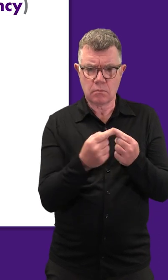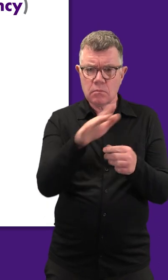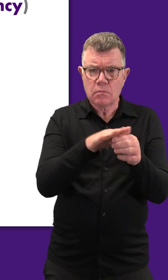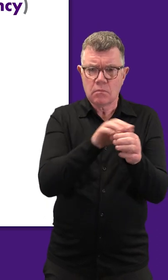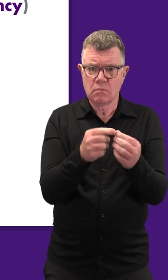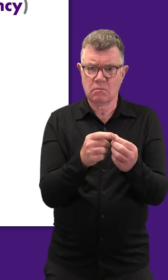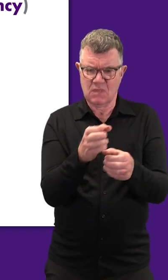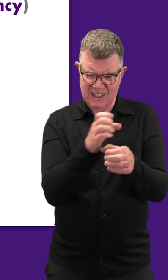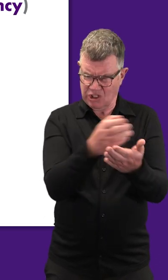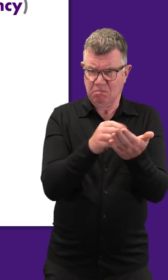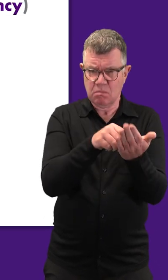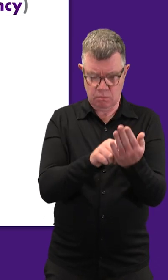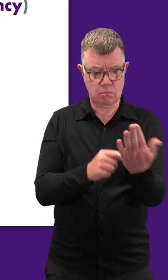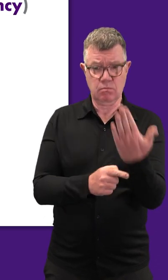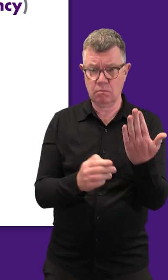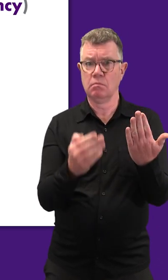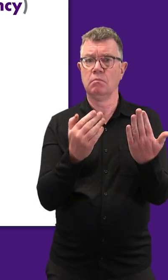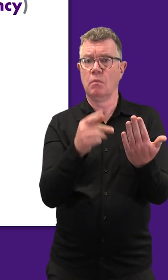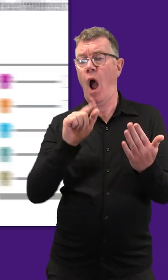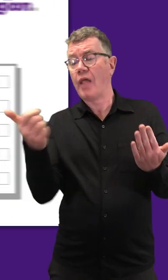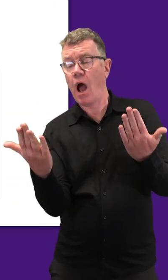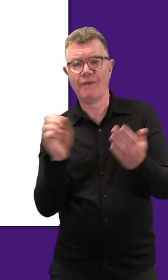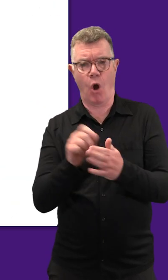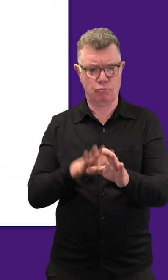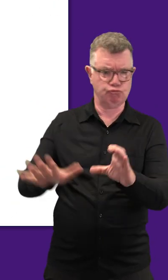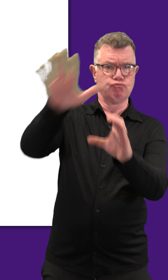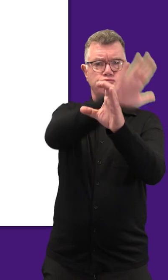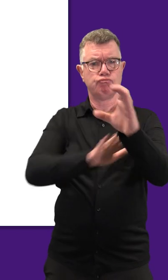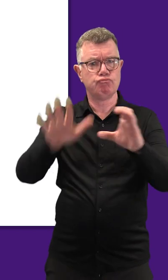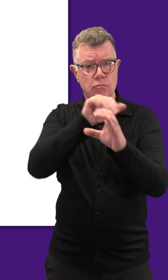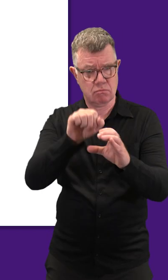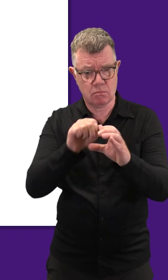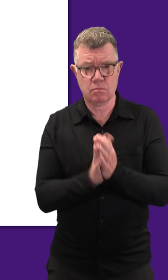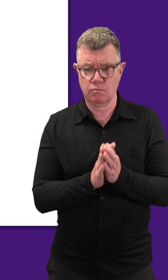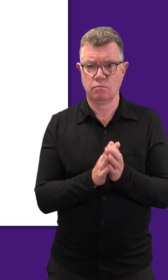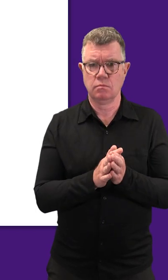local area, the constituency, that you live in, and the other is for your region.